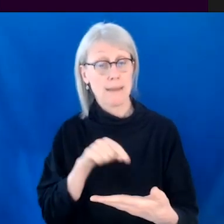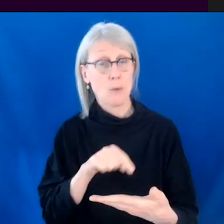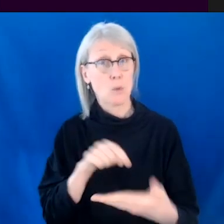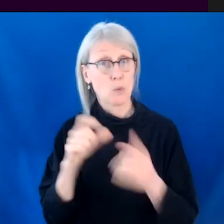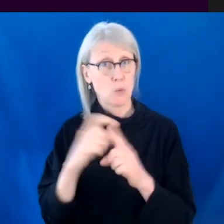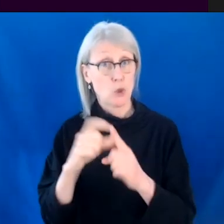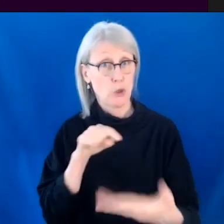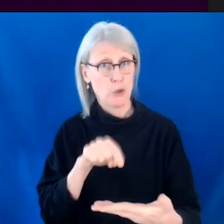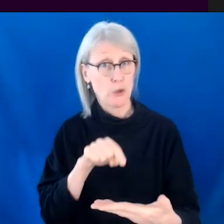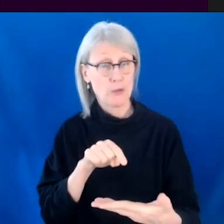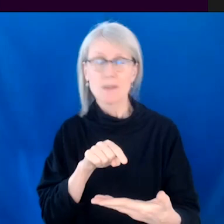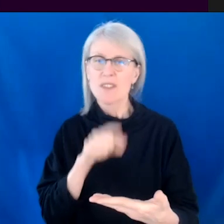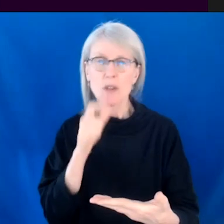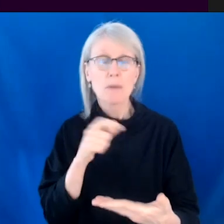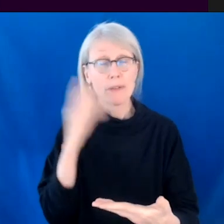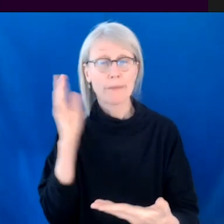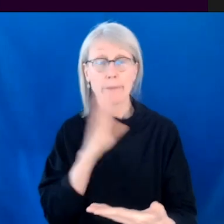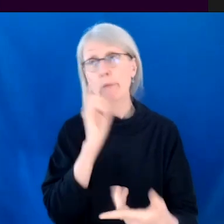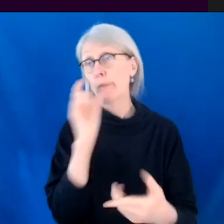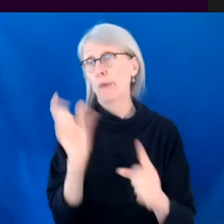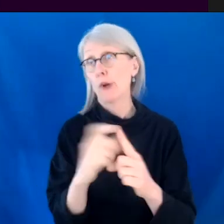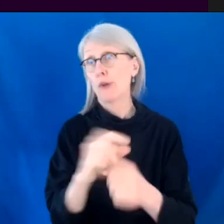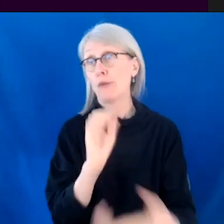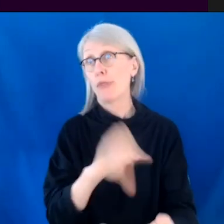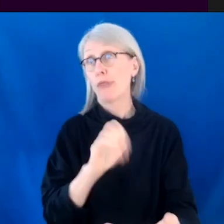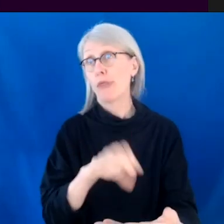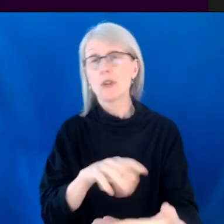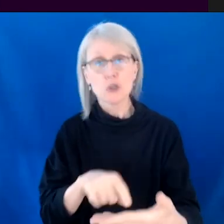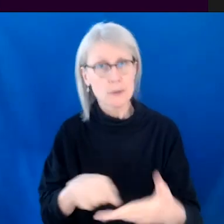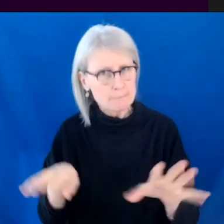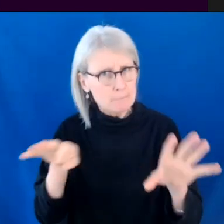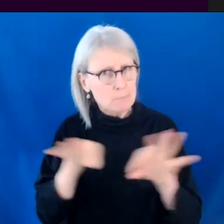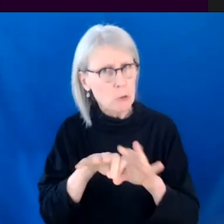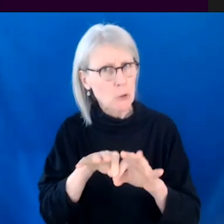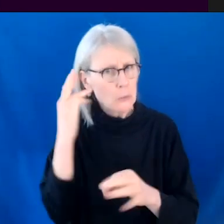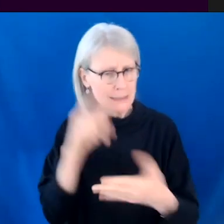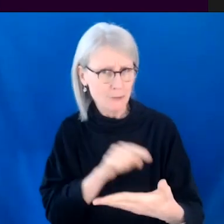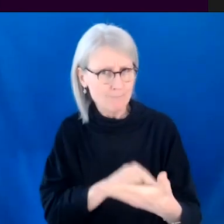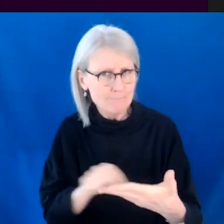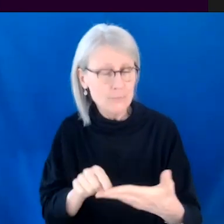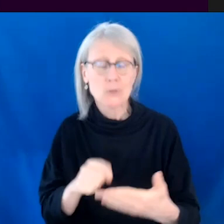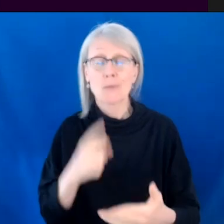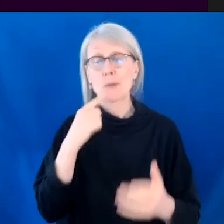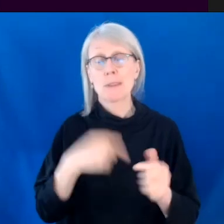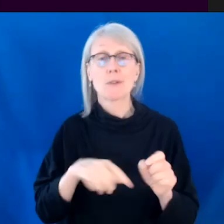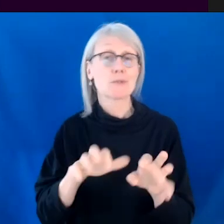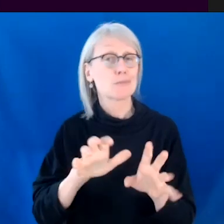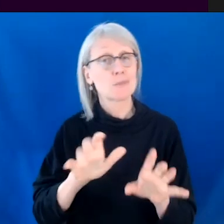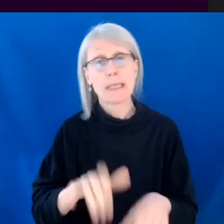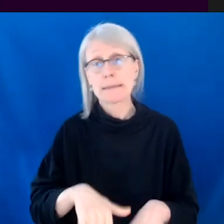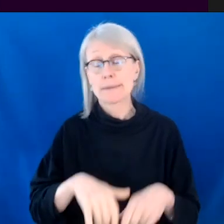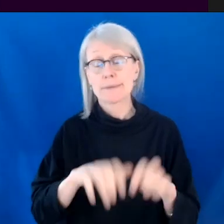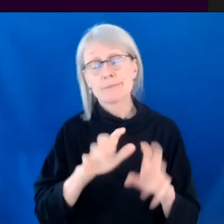And so I think usually what I'll do, I'll just write, just like write a bunch of things.